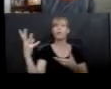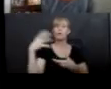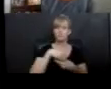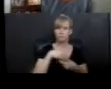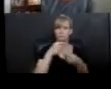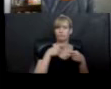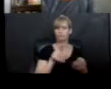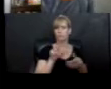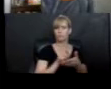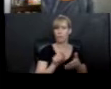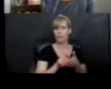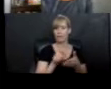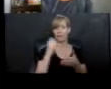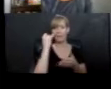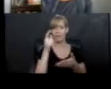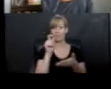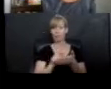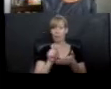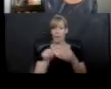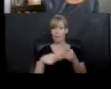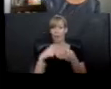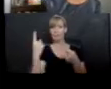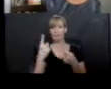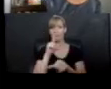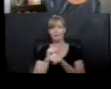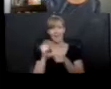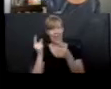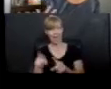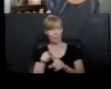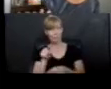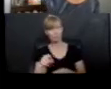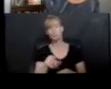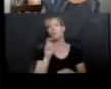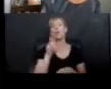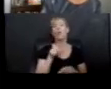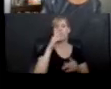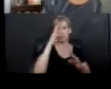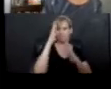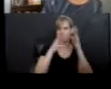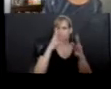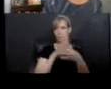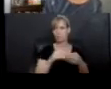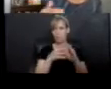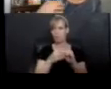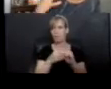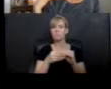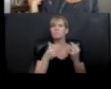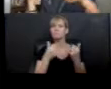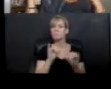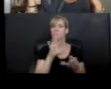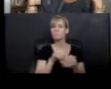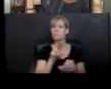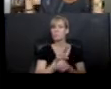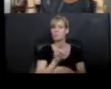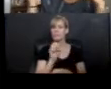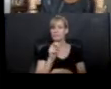you're writing about something that happened to you that actually happened or something that you are making up. If you think about sort